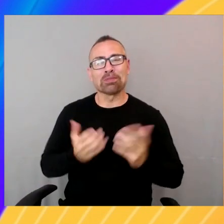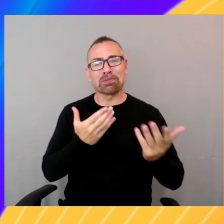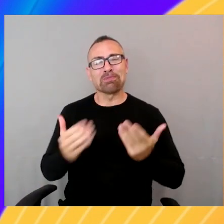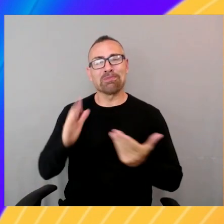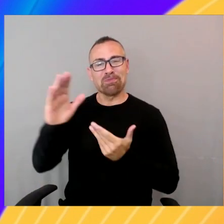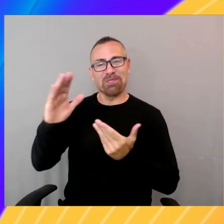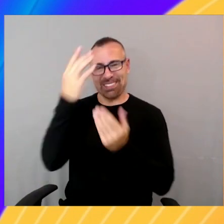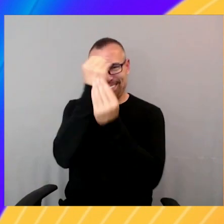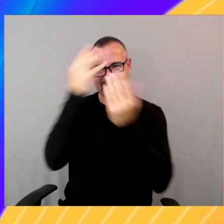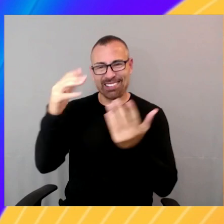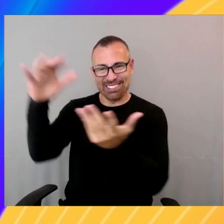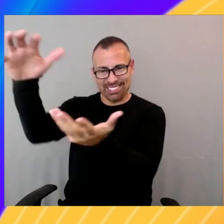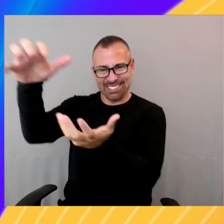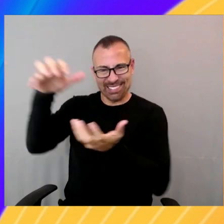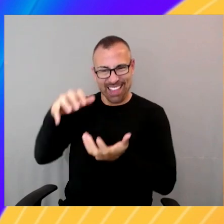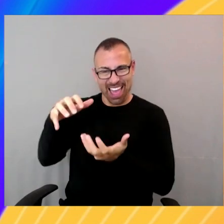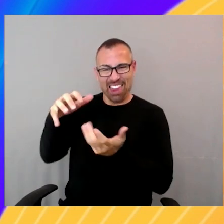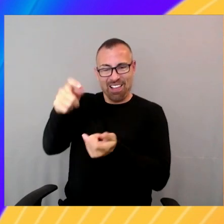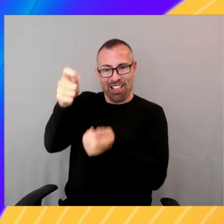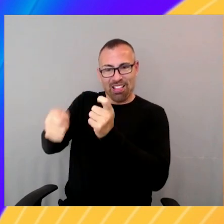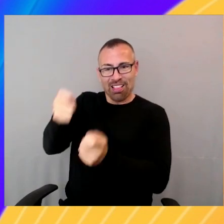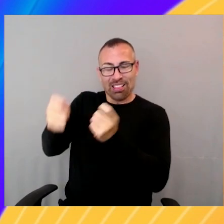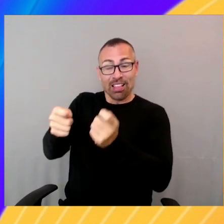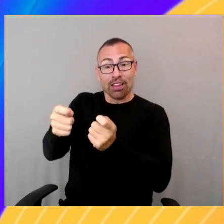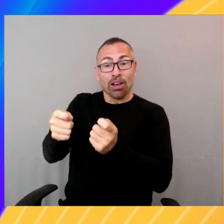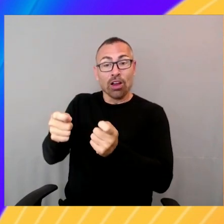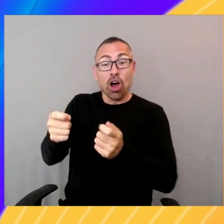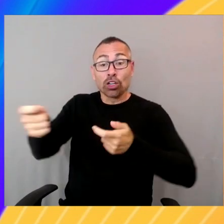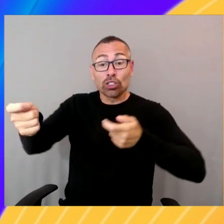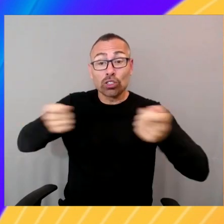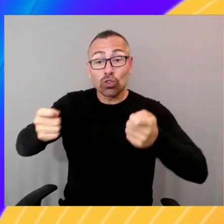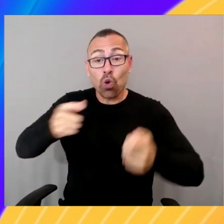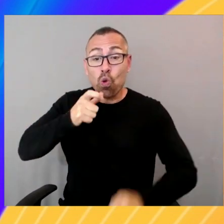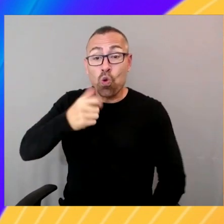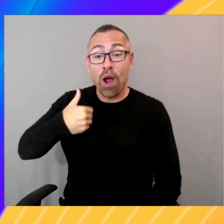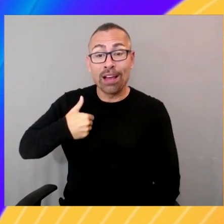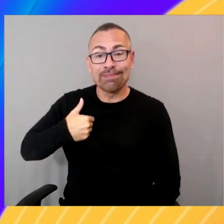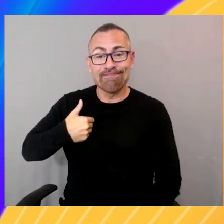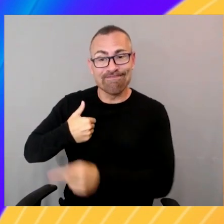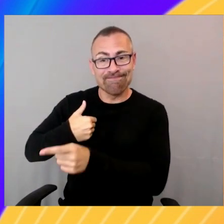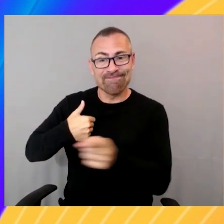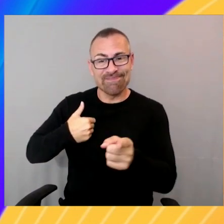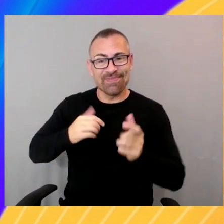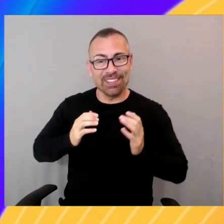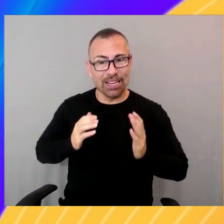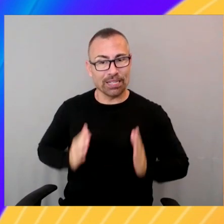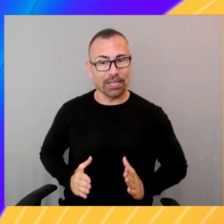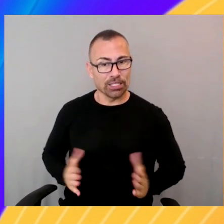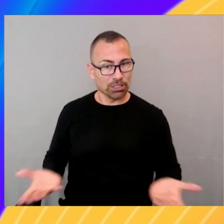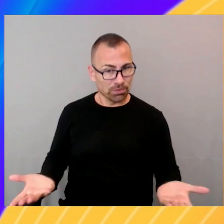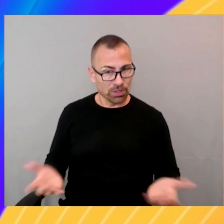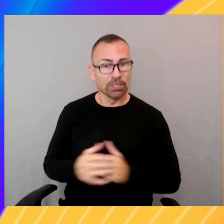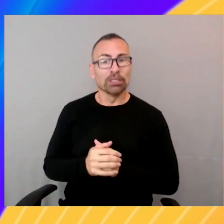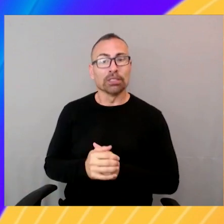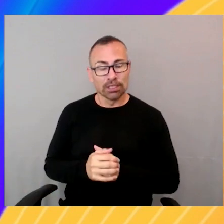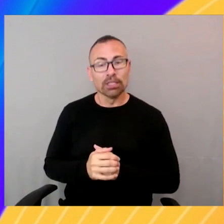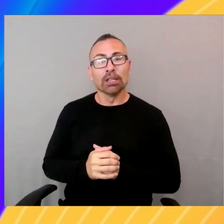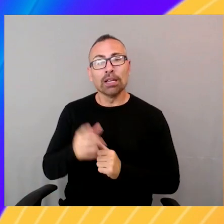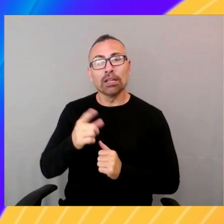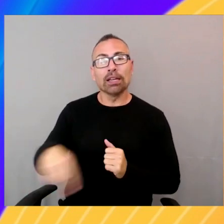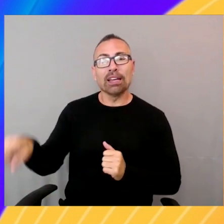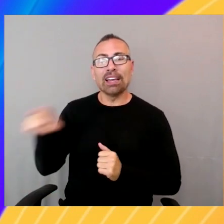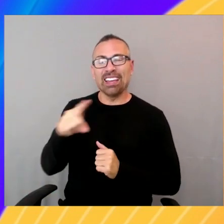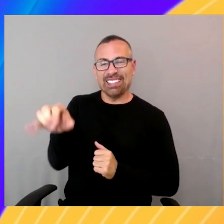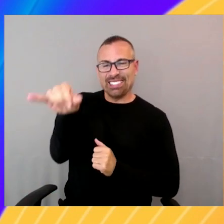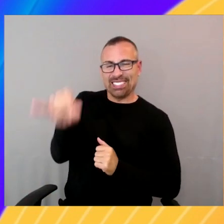their control. They have full control of the data. The data that they're bringing in is never used to train the underlying foundation model. It remains in their control